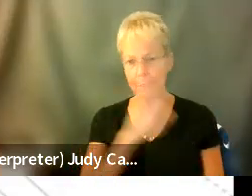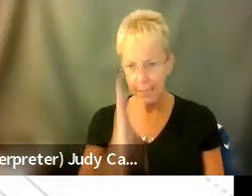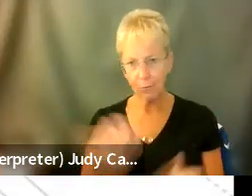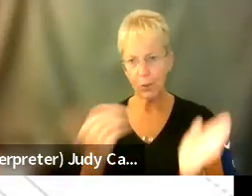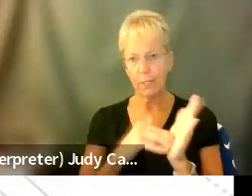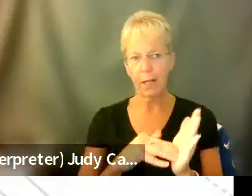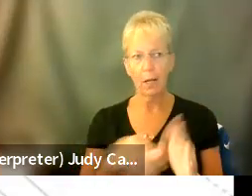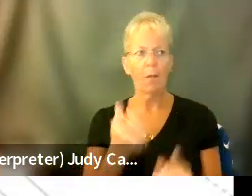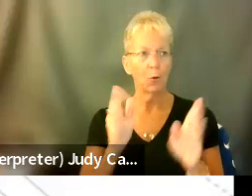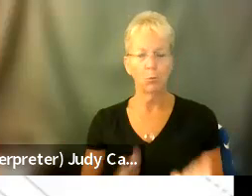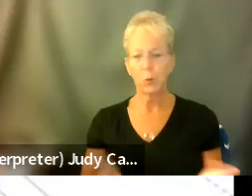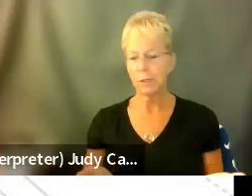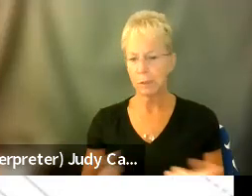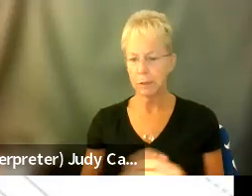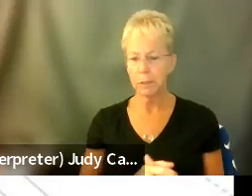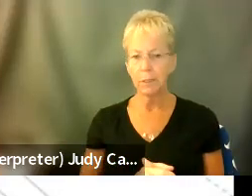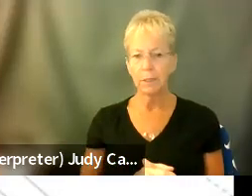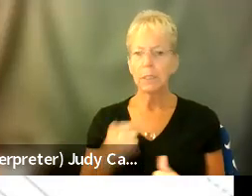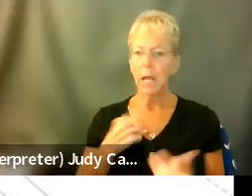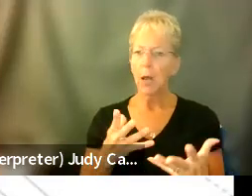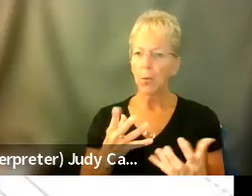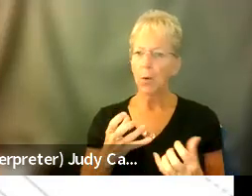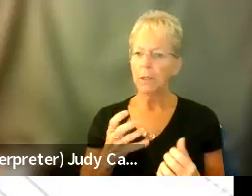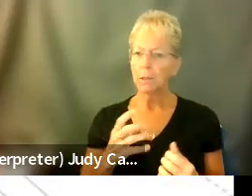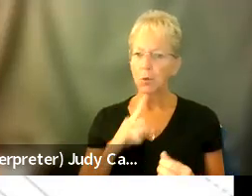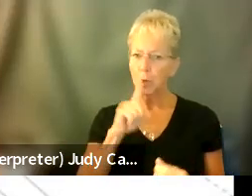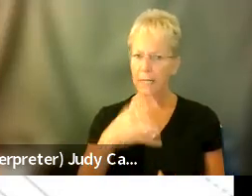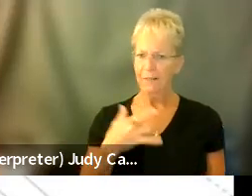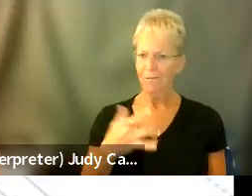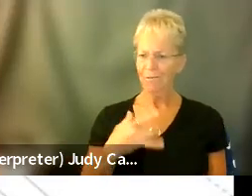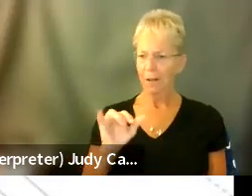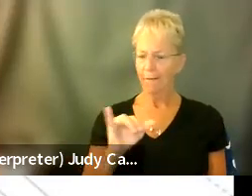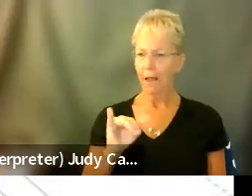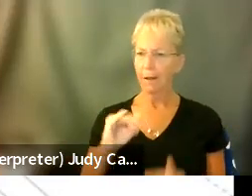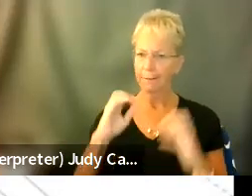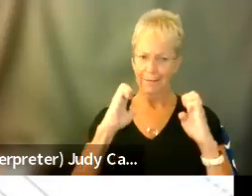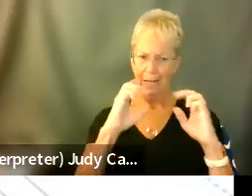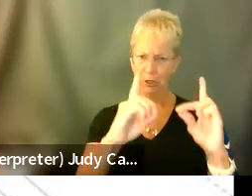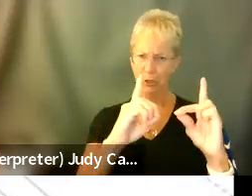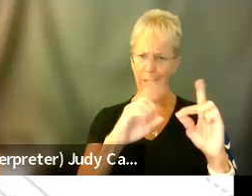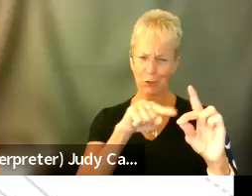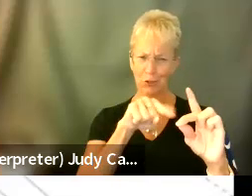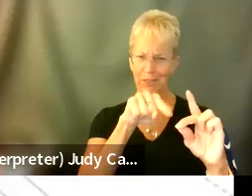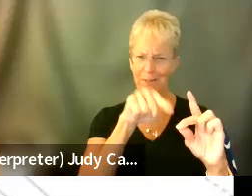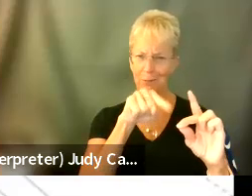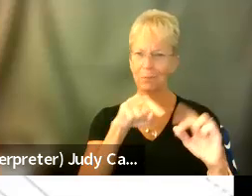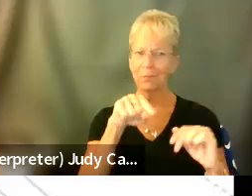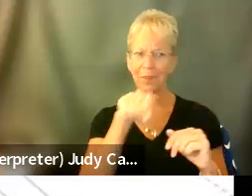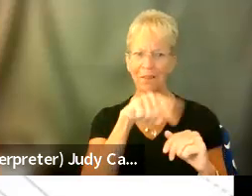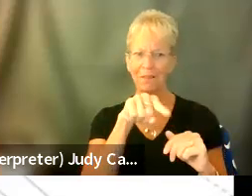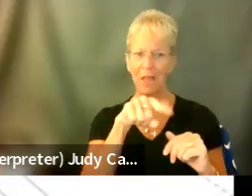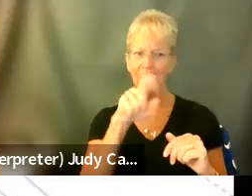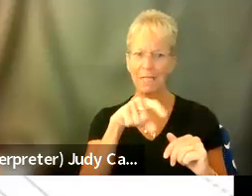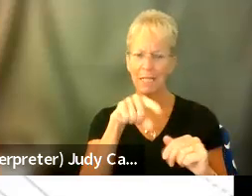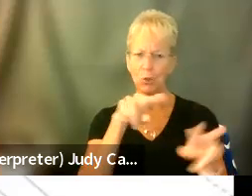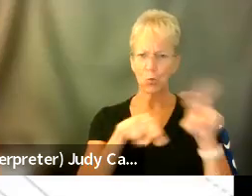Um, and I, what, and I, and I really felt like it was about education because they were, um, they need to